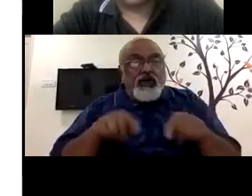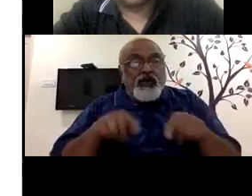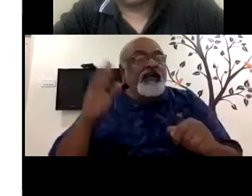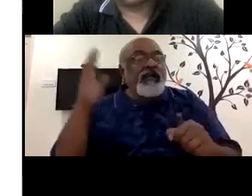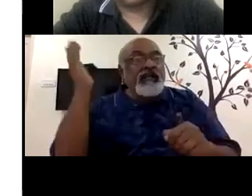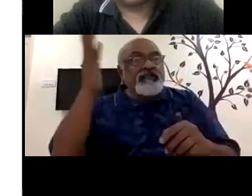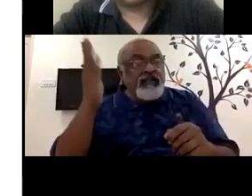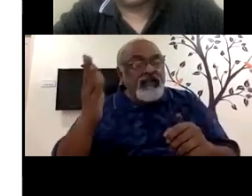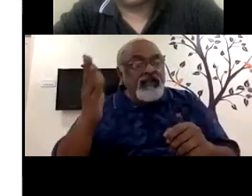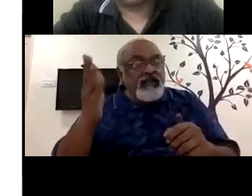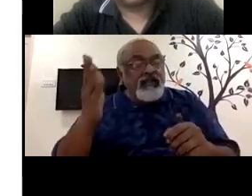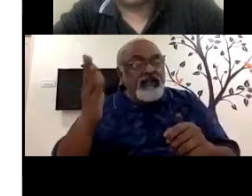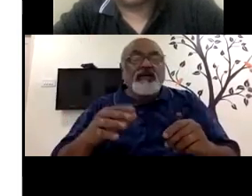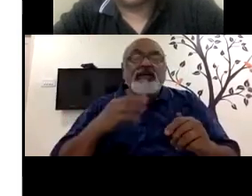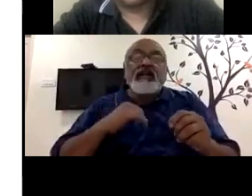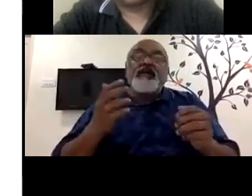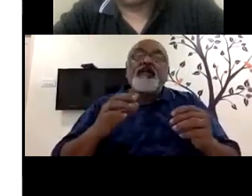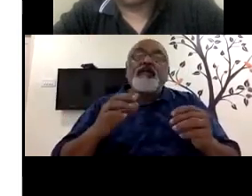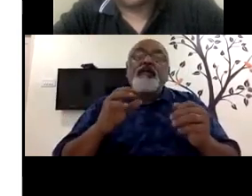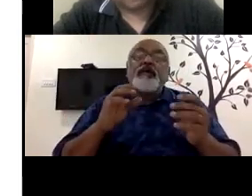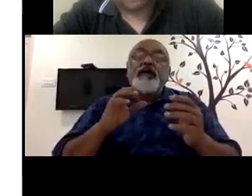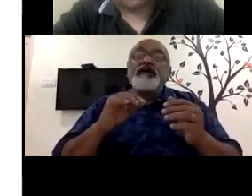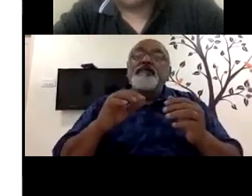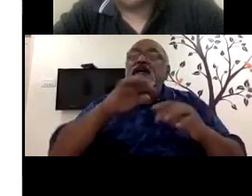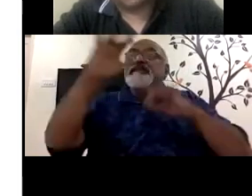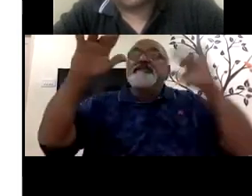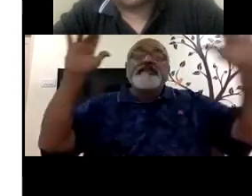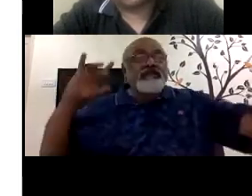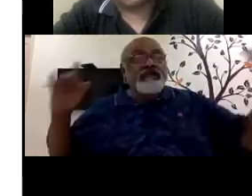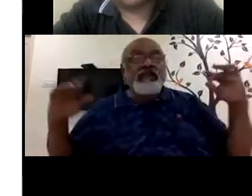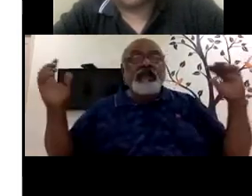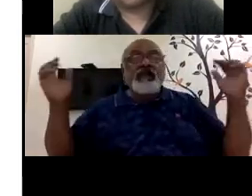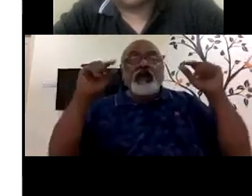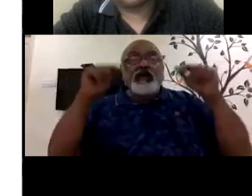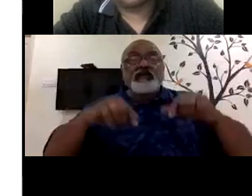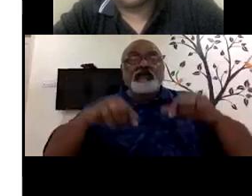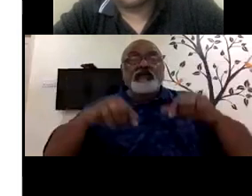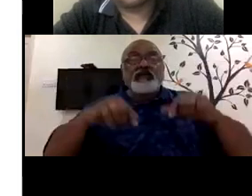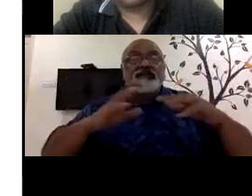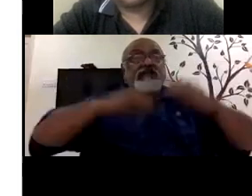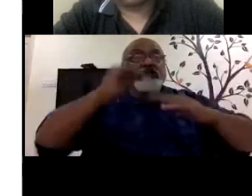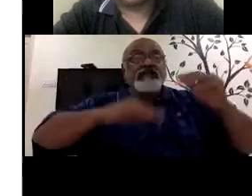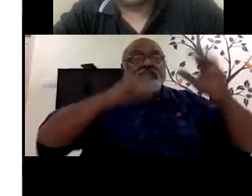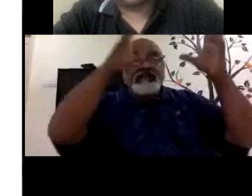modules, modules which can be accessed from different places, so that rather than having one single individual